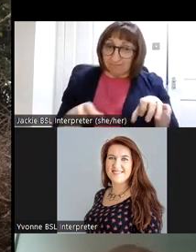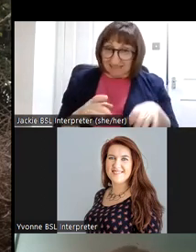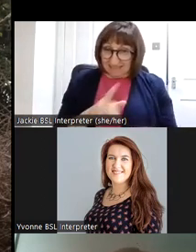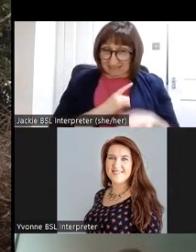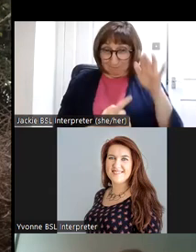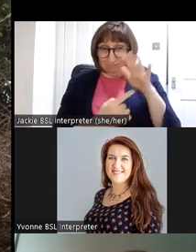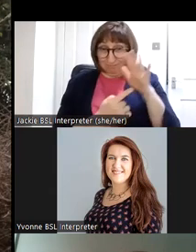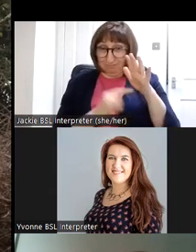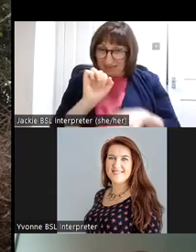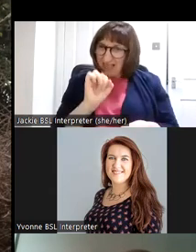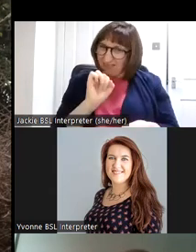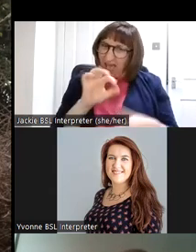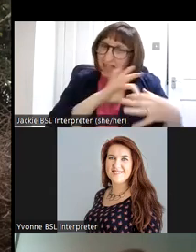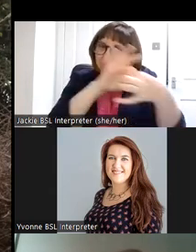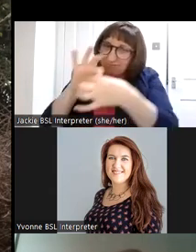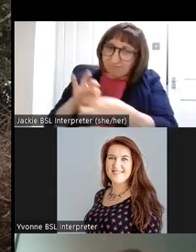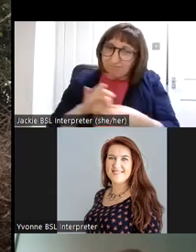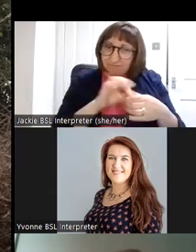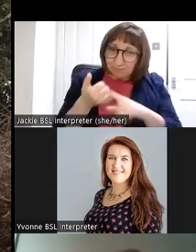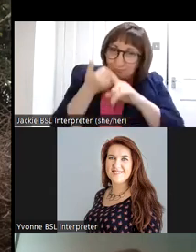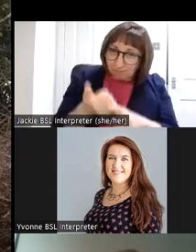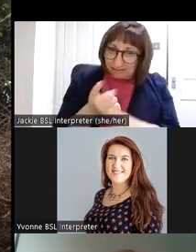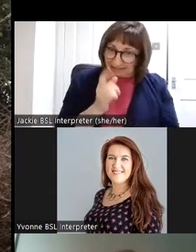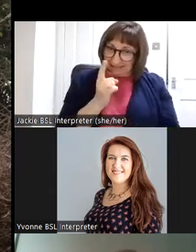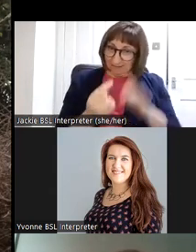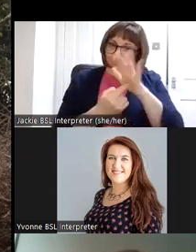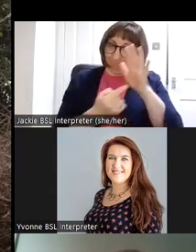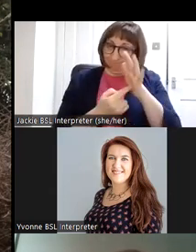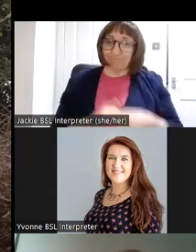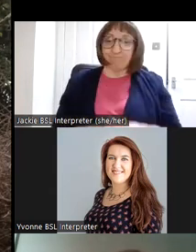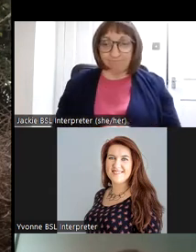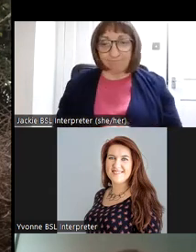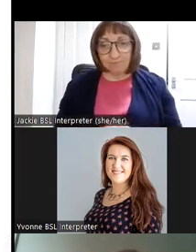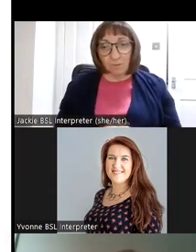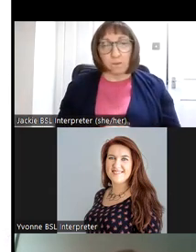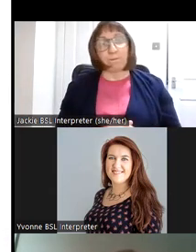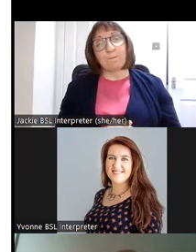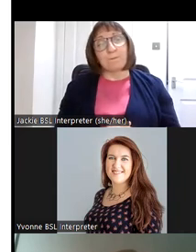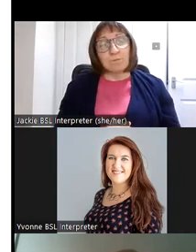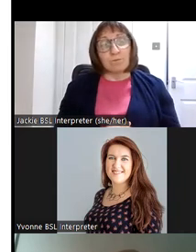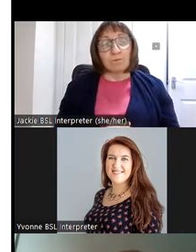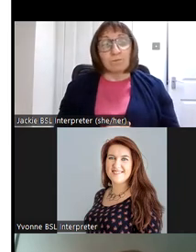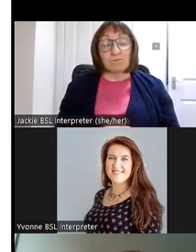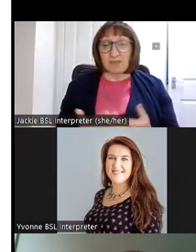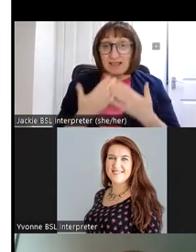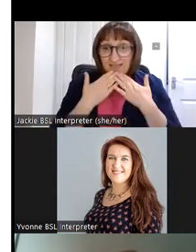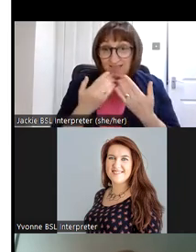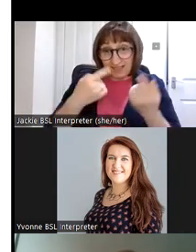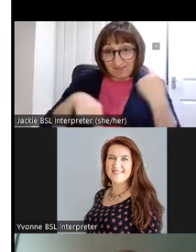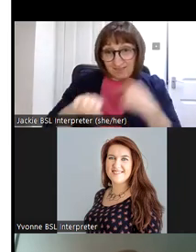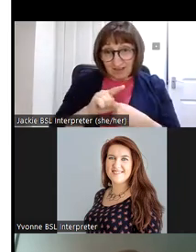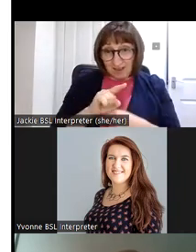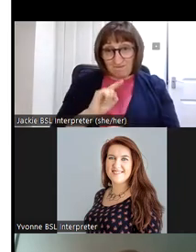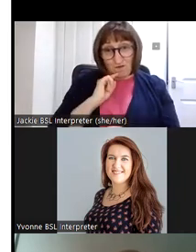the the mehel is all about really um so thanks to everybody for